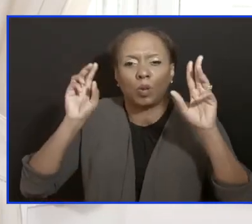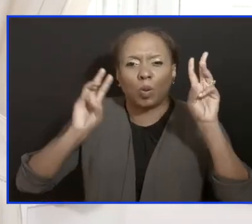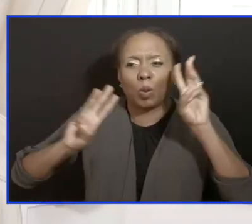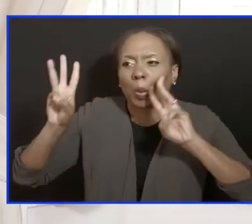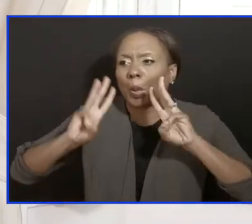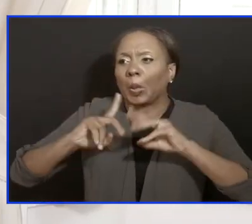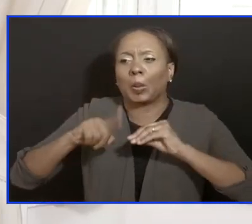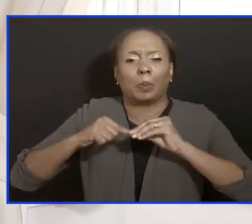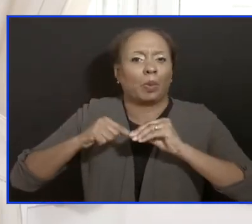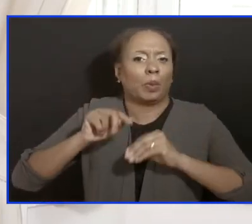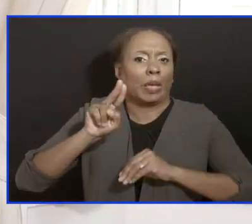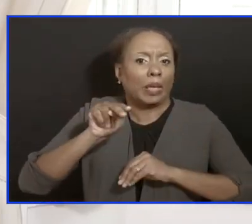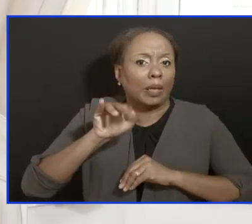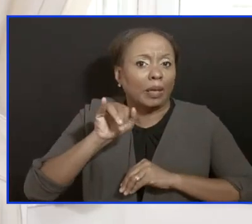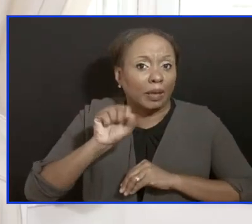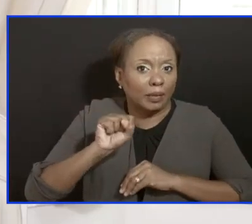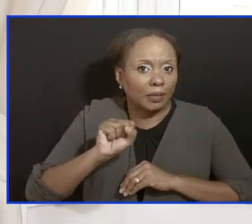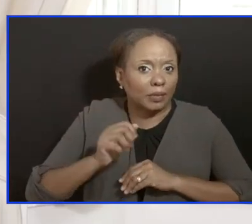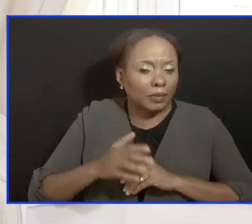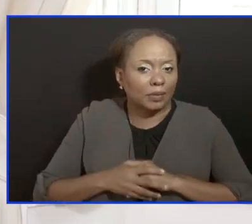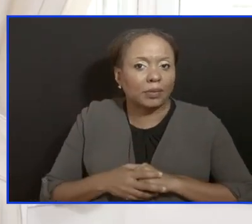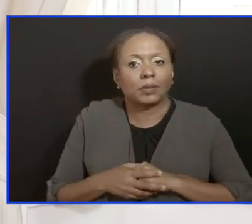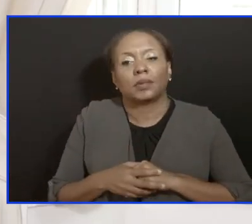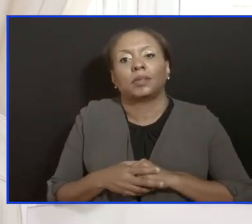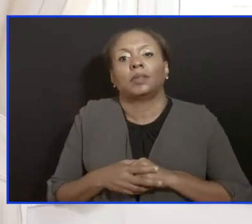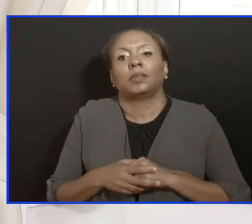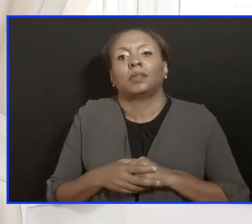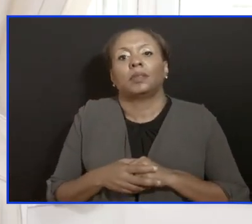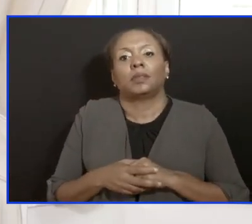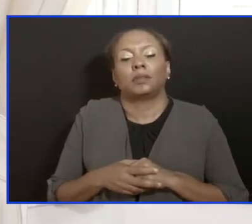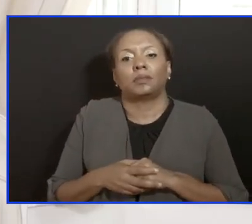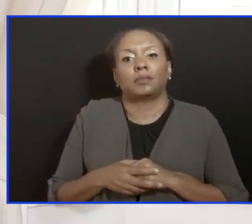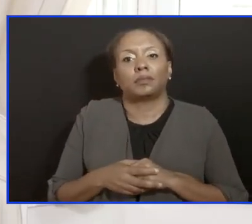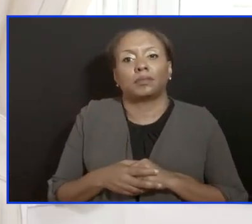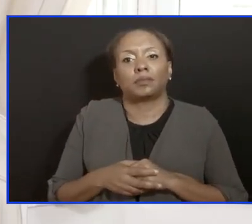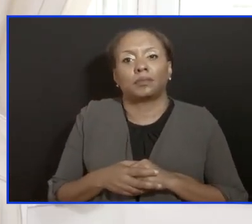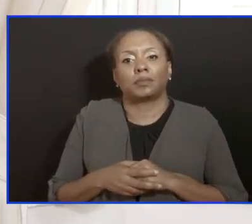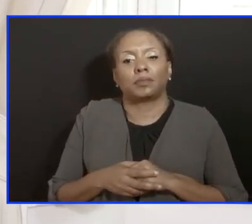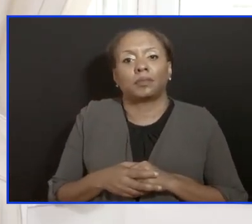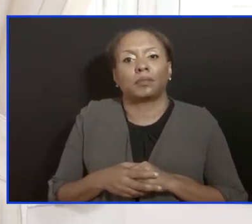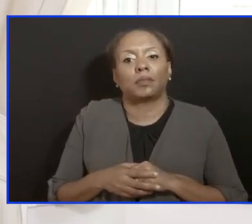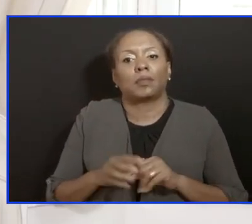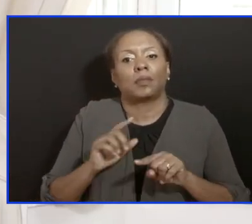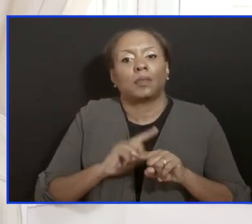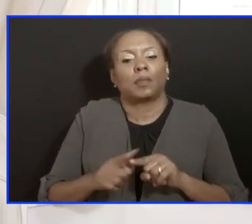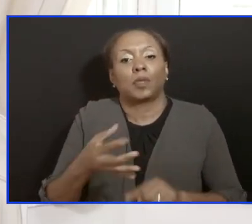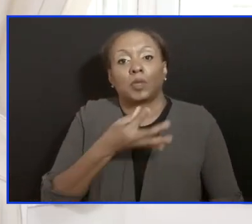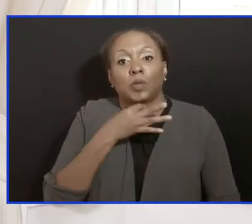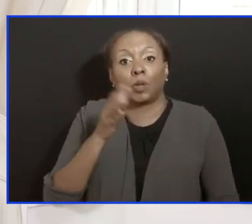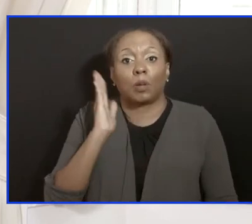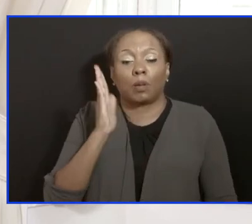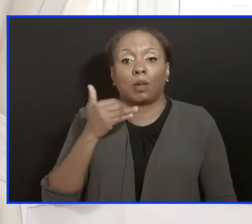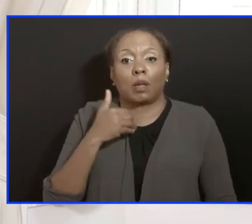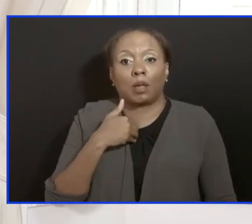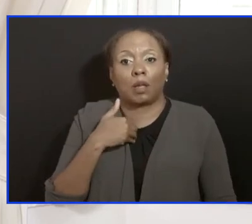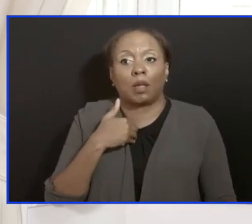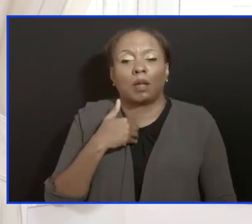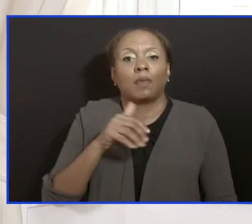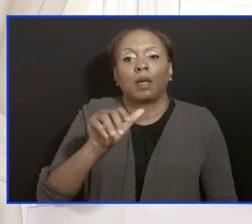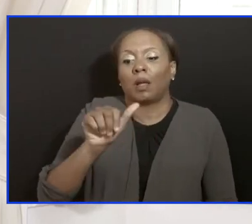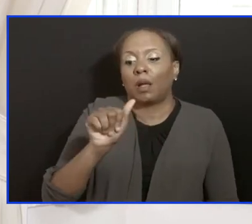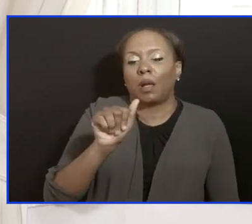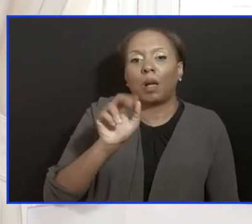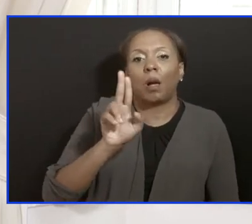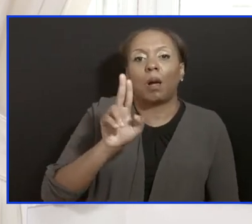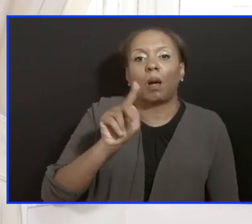you that we are moving towards an automated electronic format to provide you with the